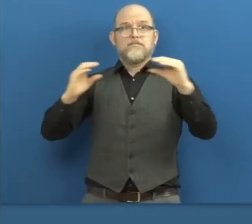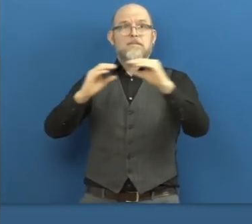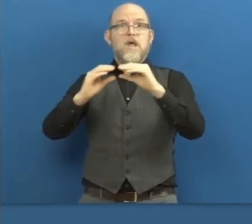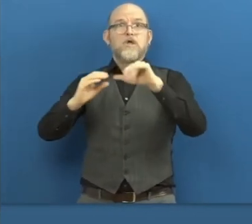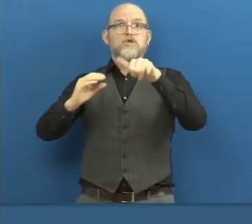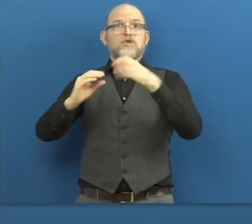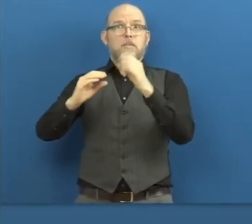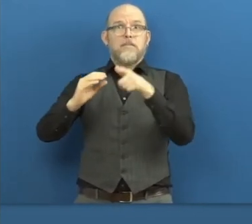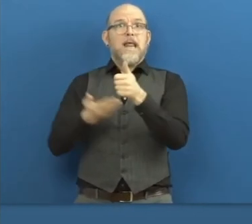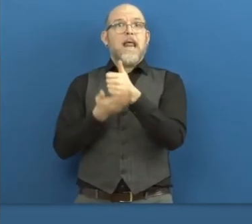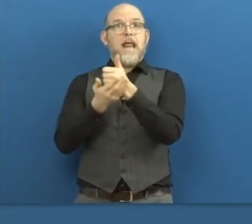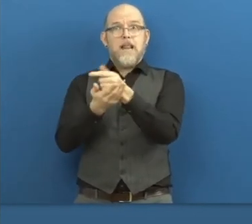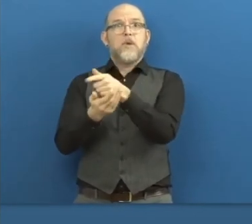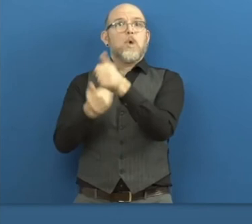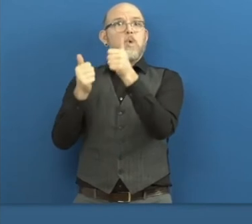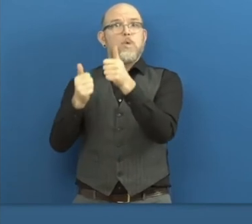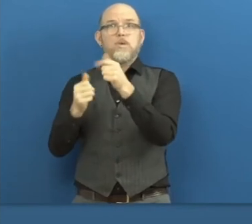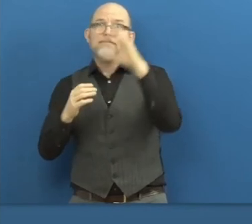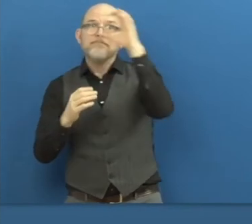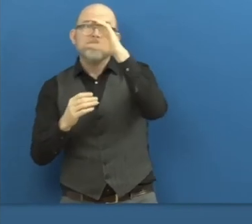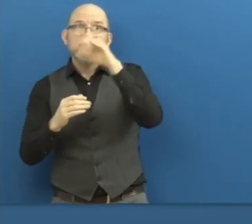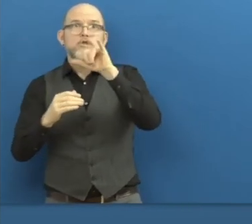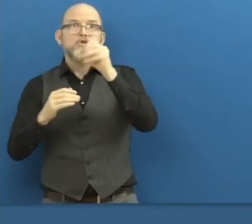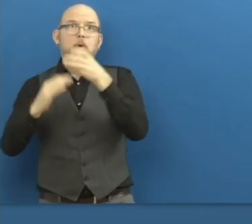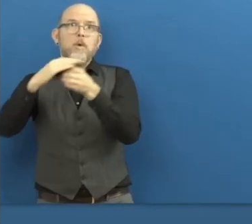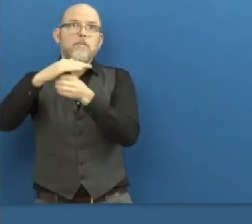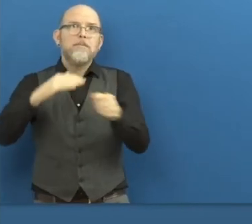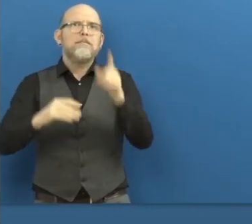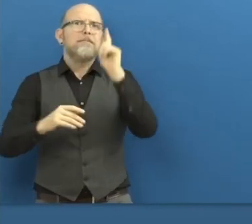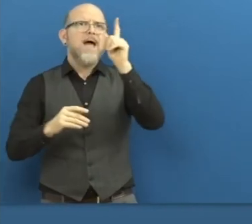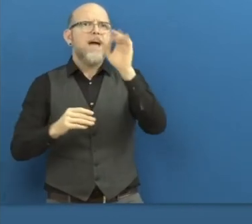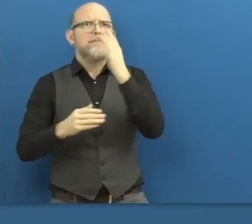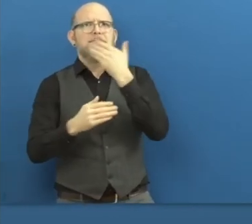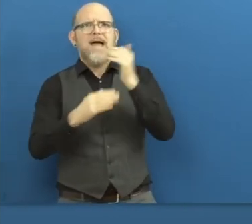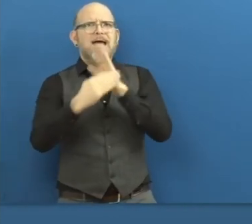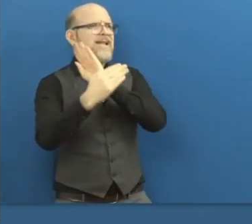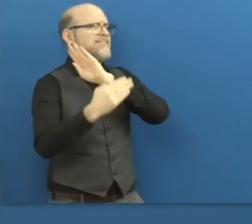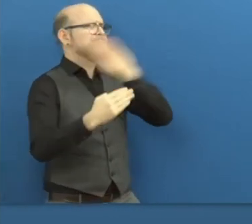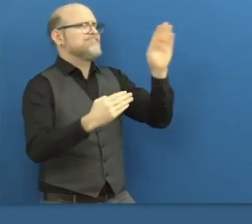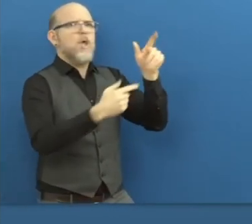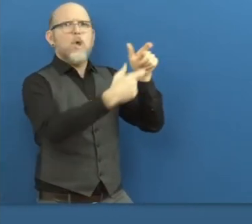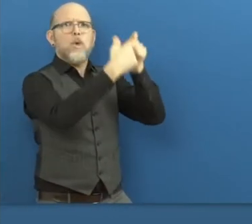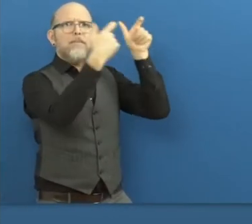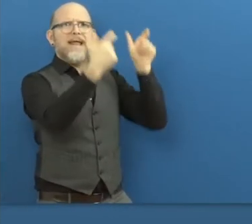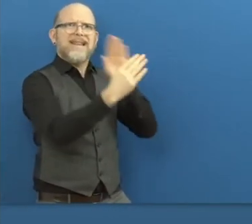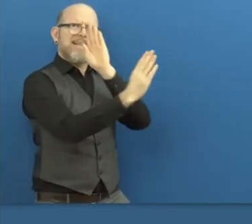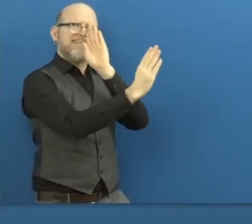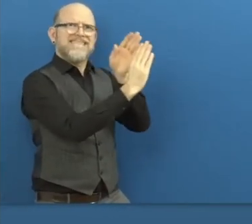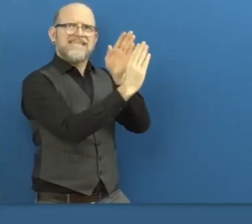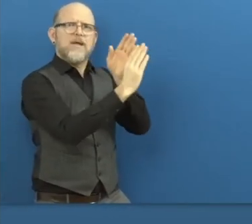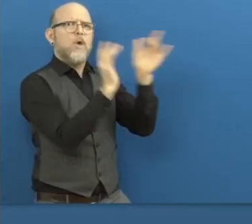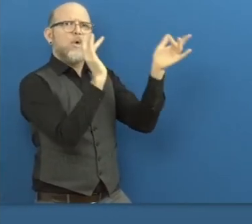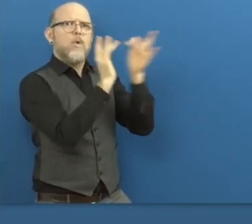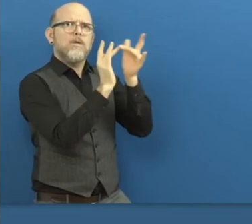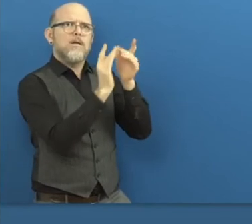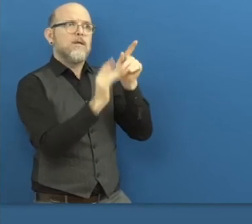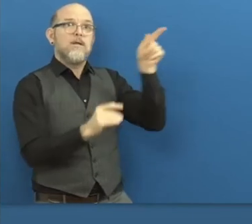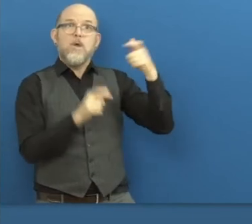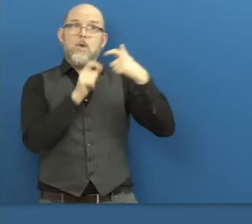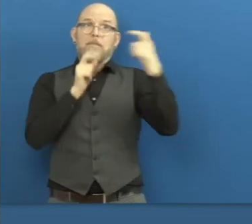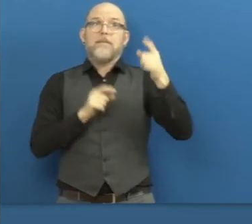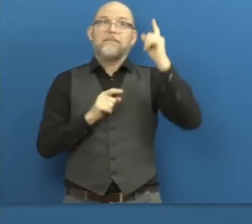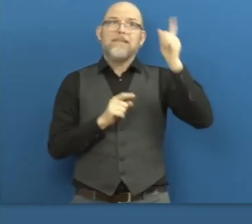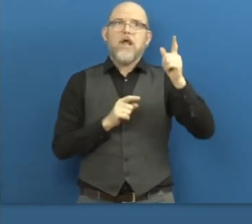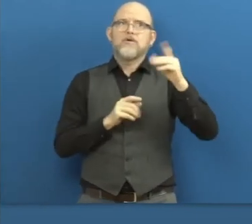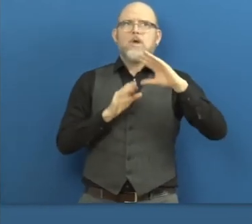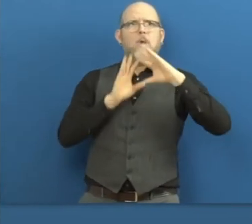to them, they should use it, but they should also go directly to companies. On the company side, the company has to be making sure that it is